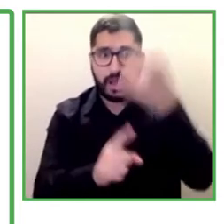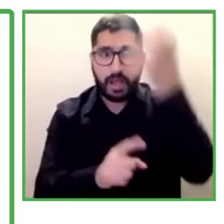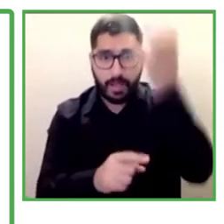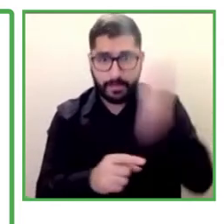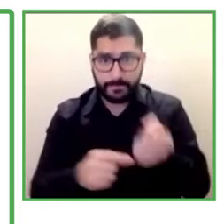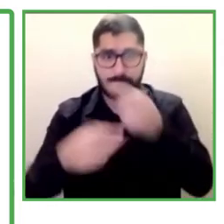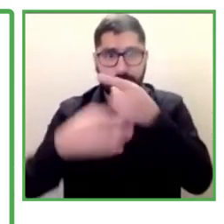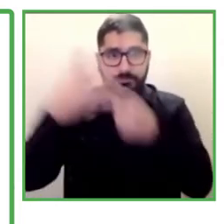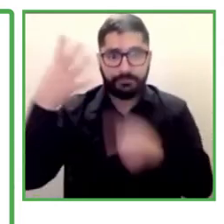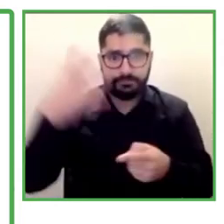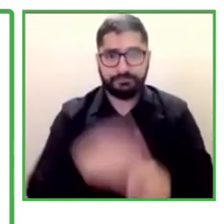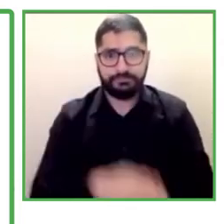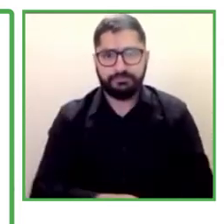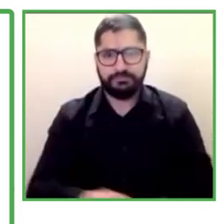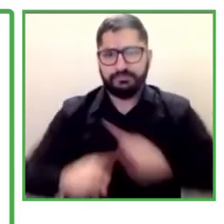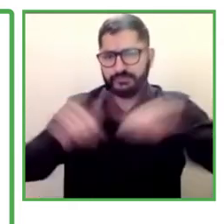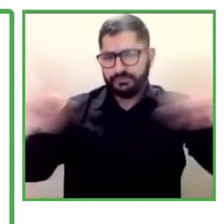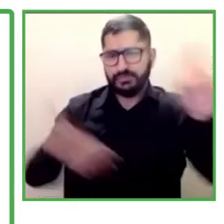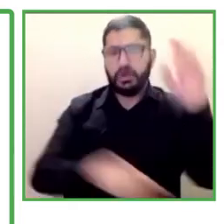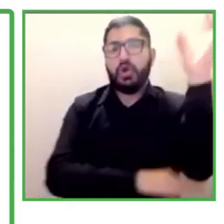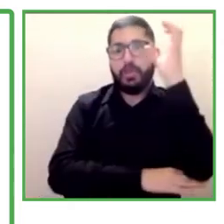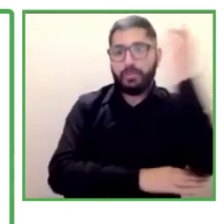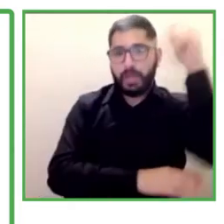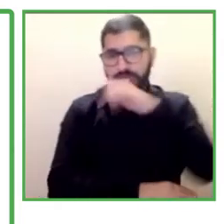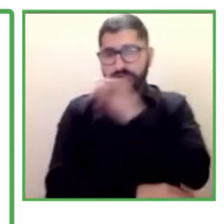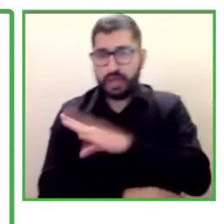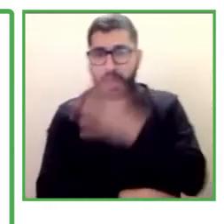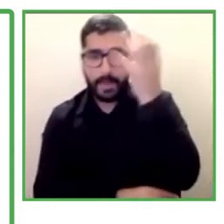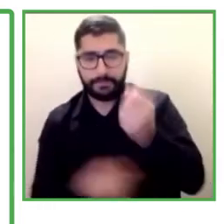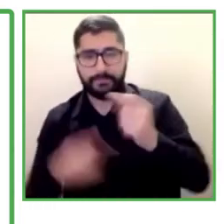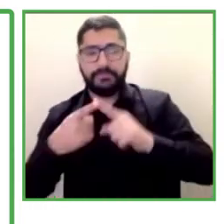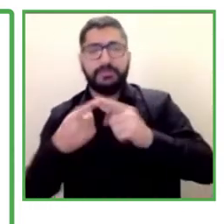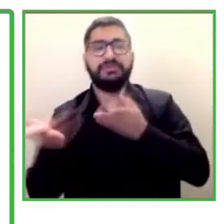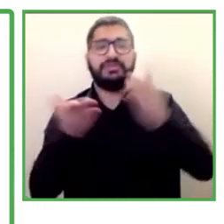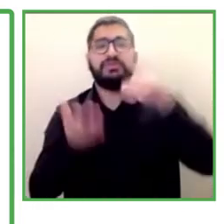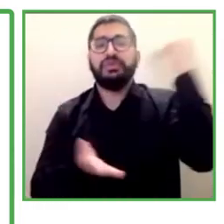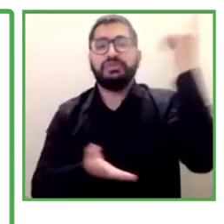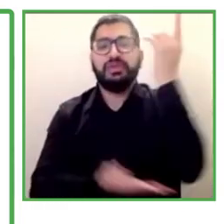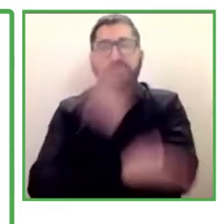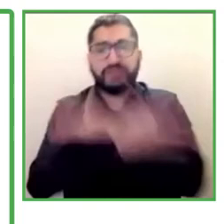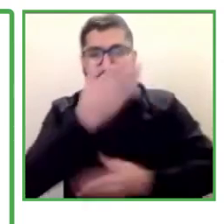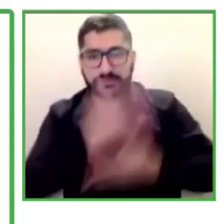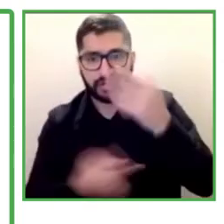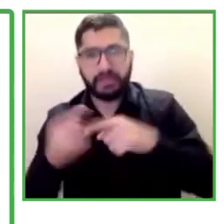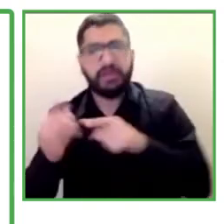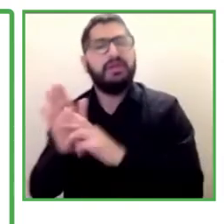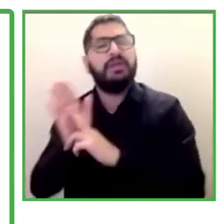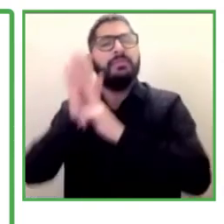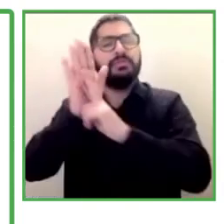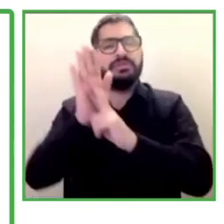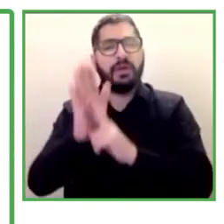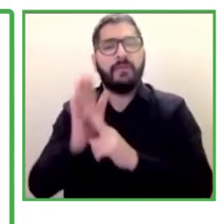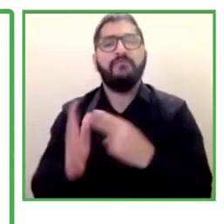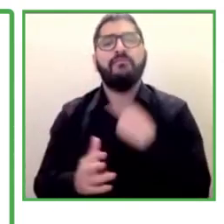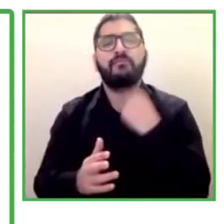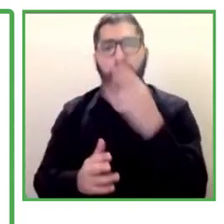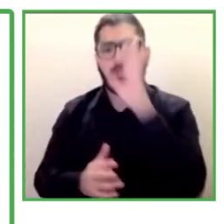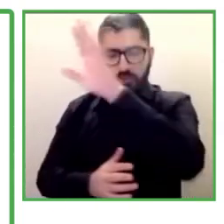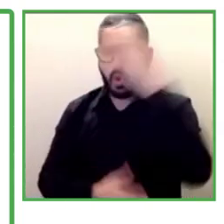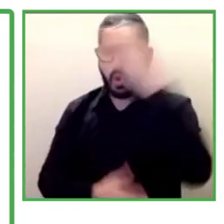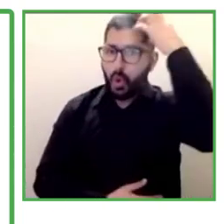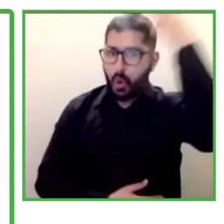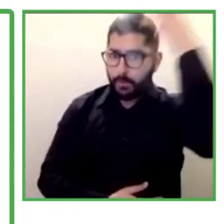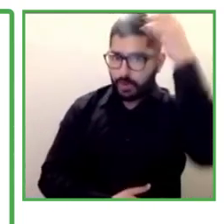And that's it. We have a disability service that represents the voice of the state in this